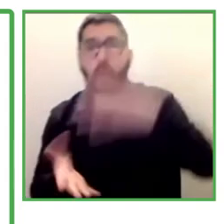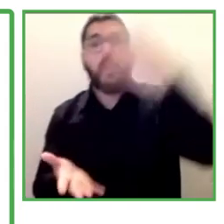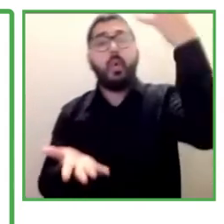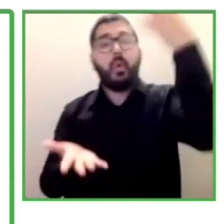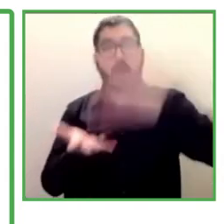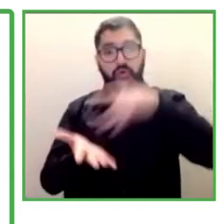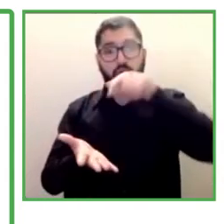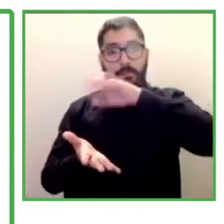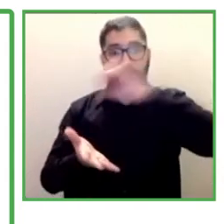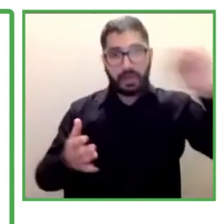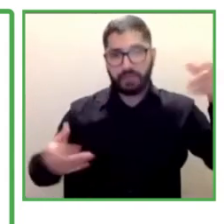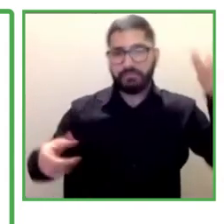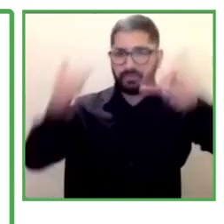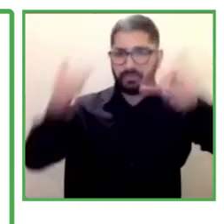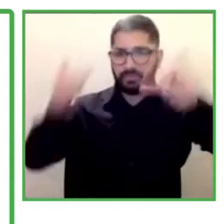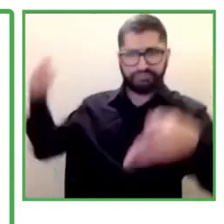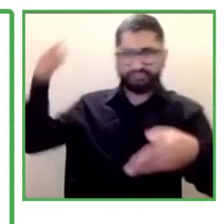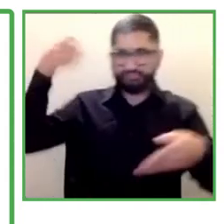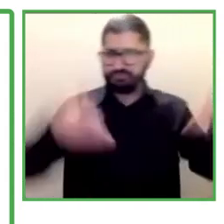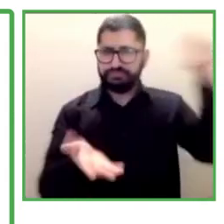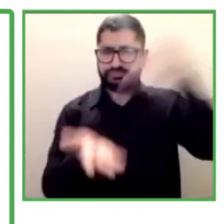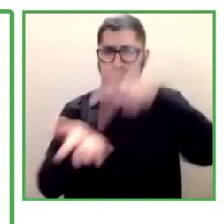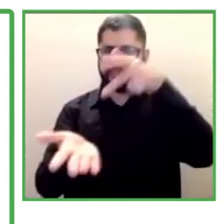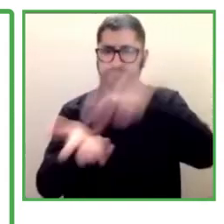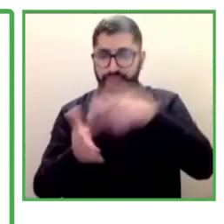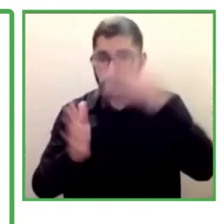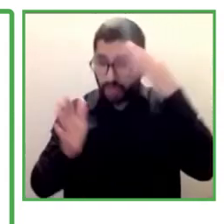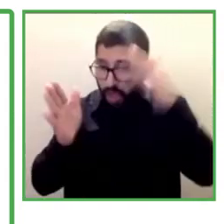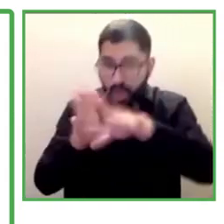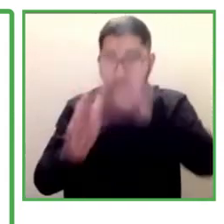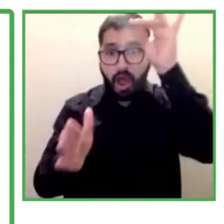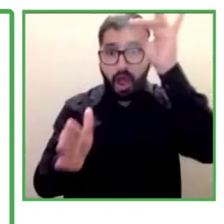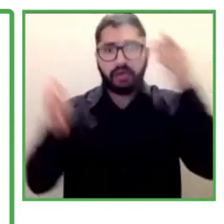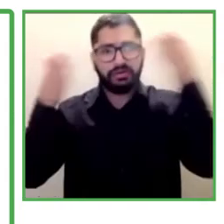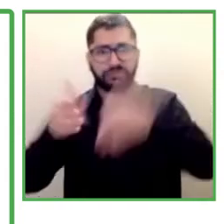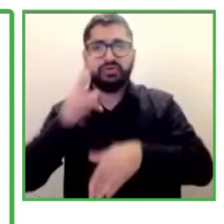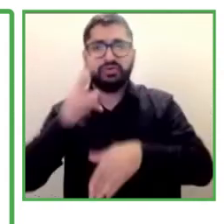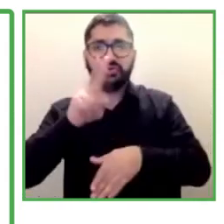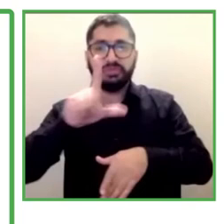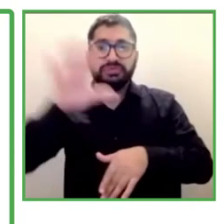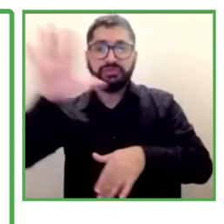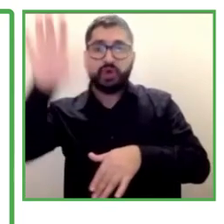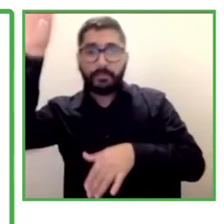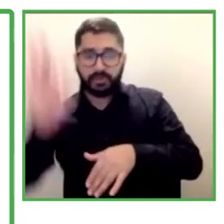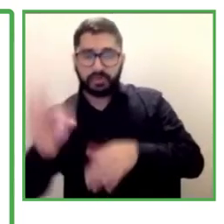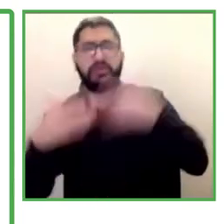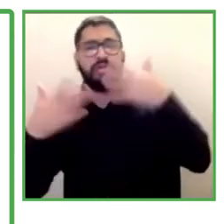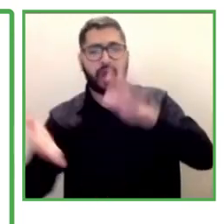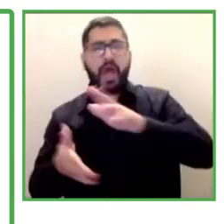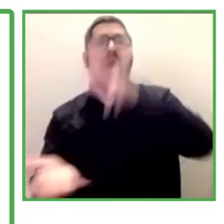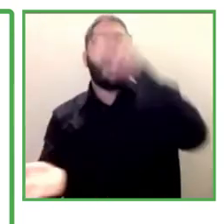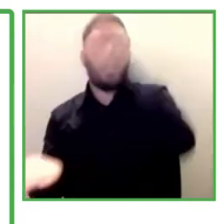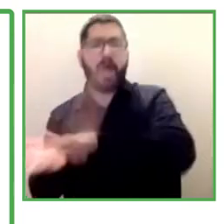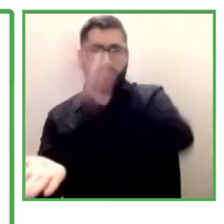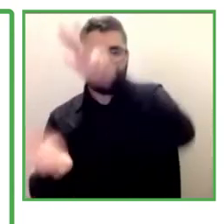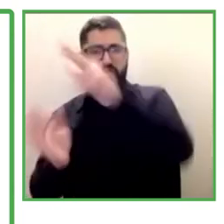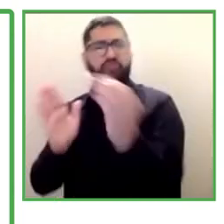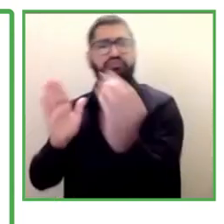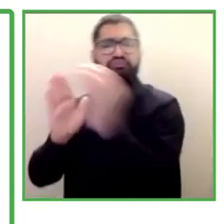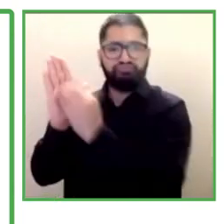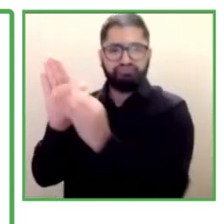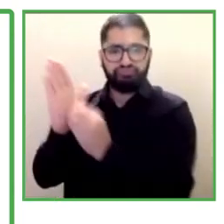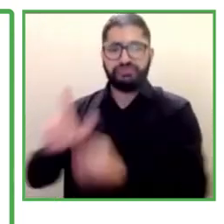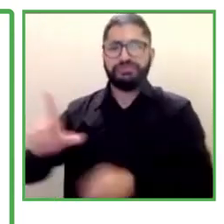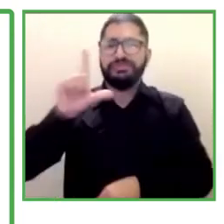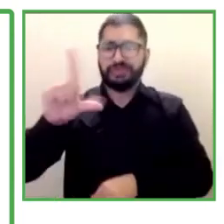We've achieved 75% of approval. And we've improved the results